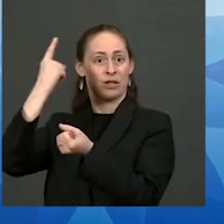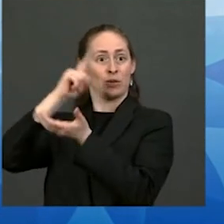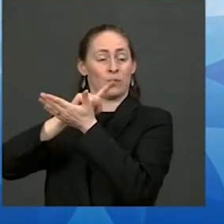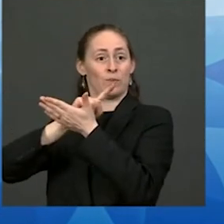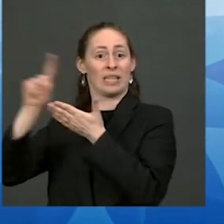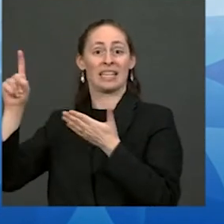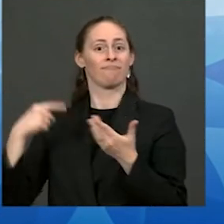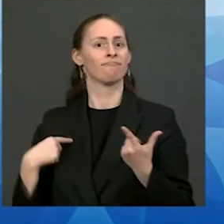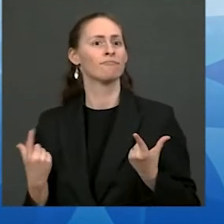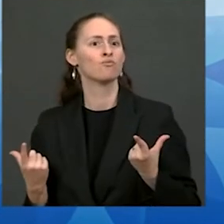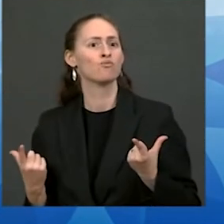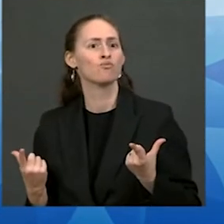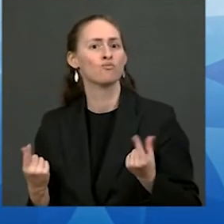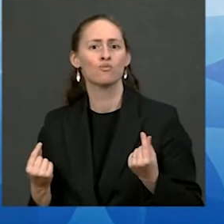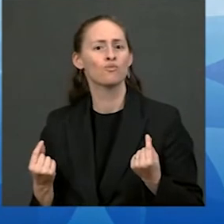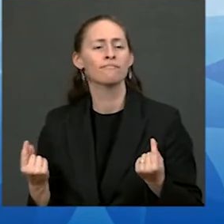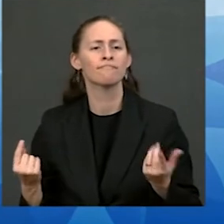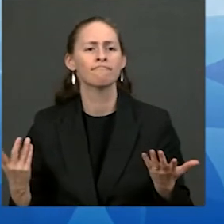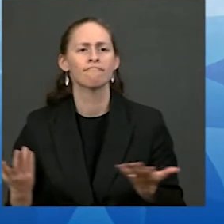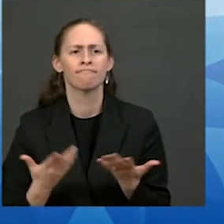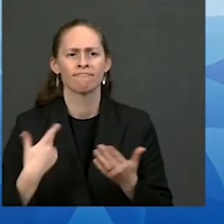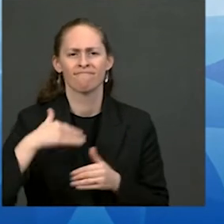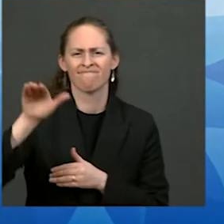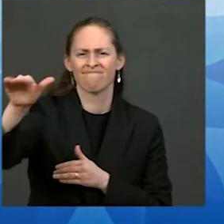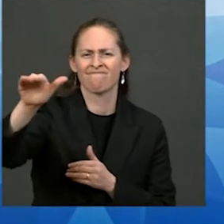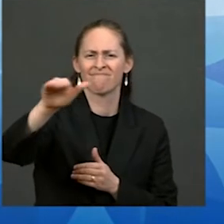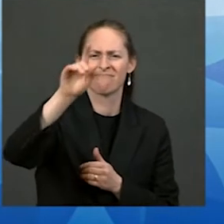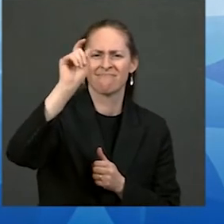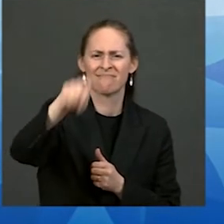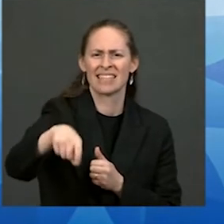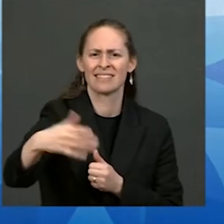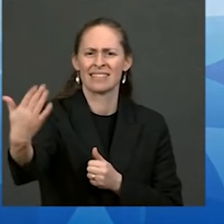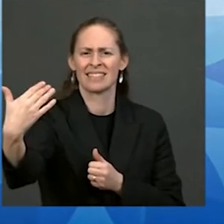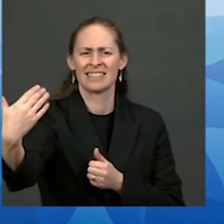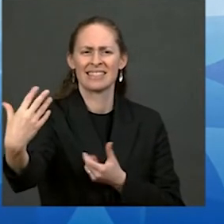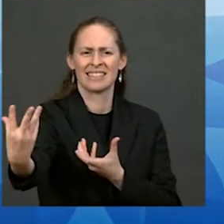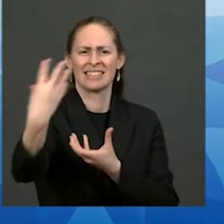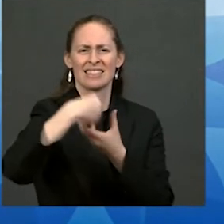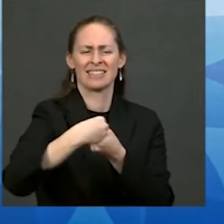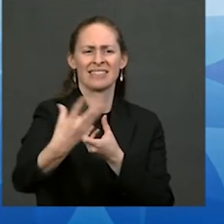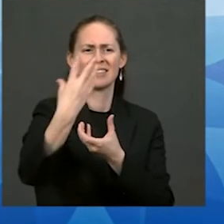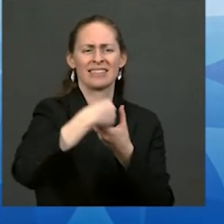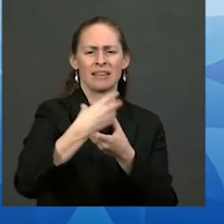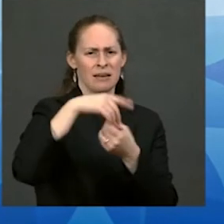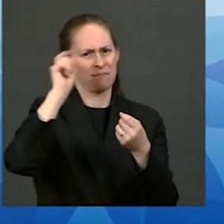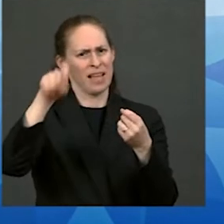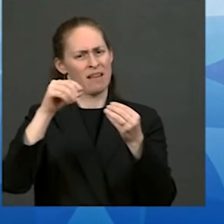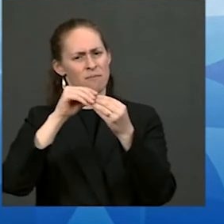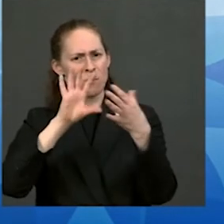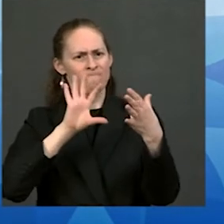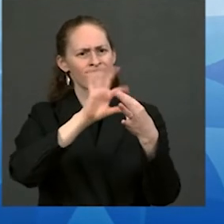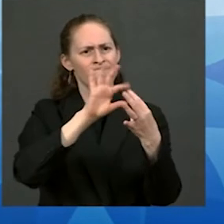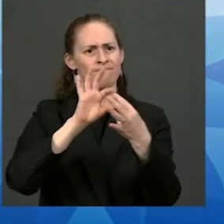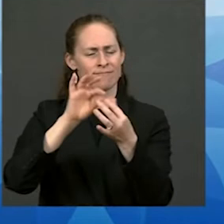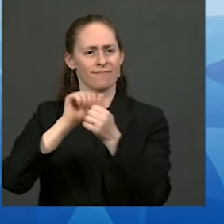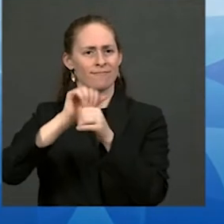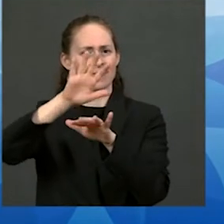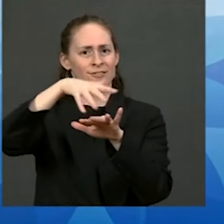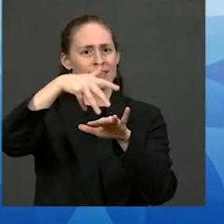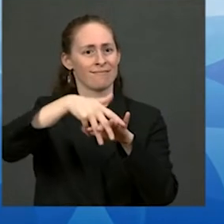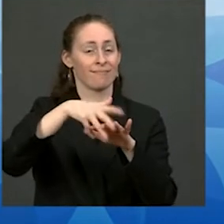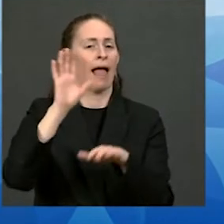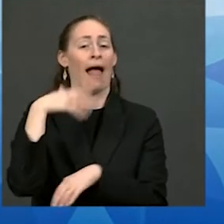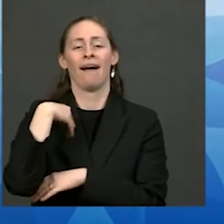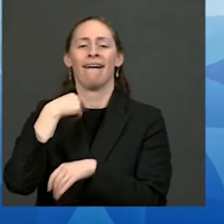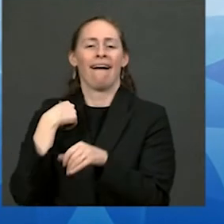regular meaningful consultation with tribal nations I was kidding my wife Jill who'll be out here shortly she's visited the